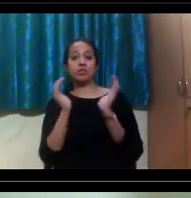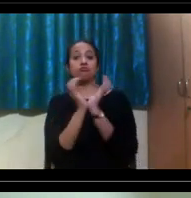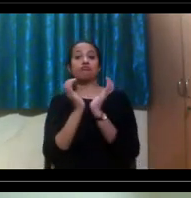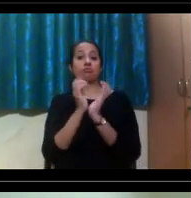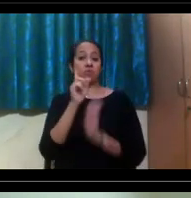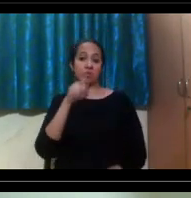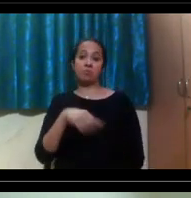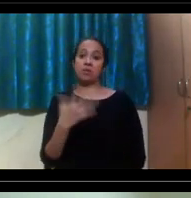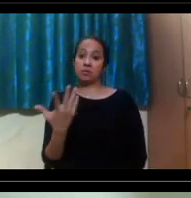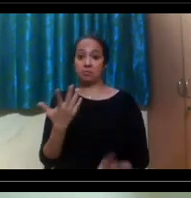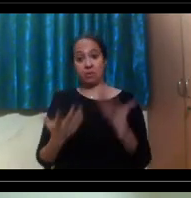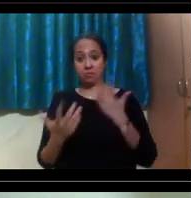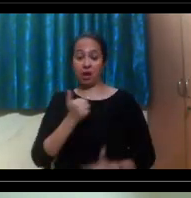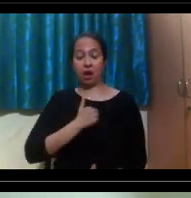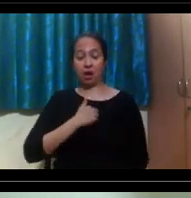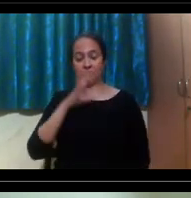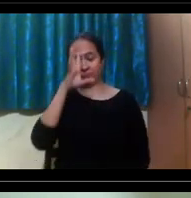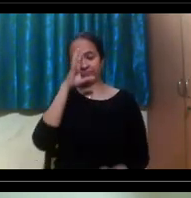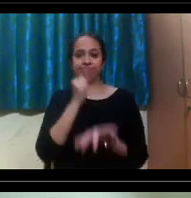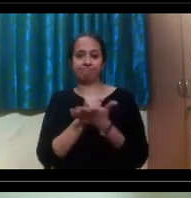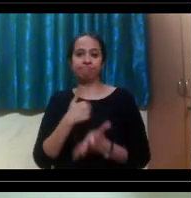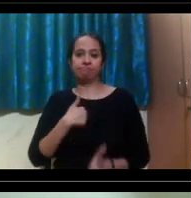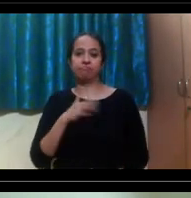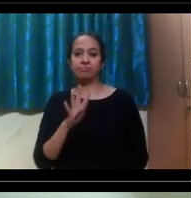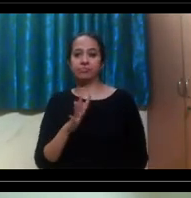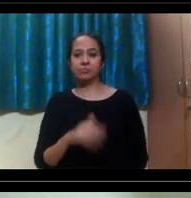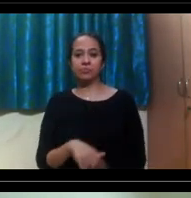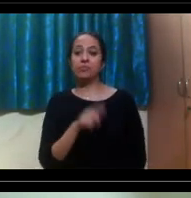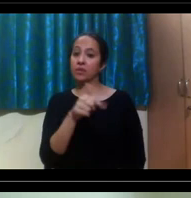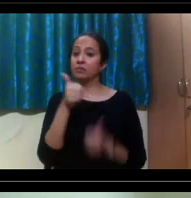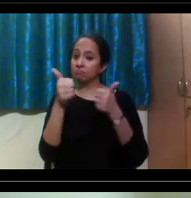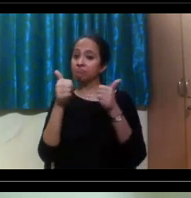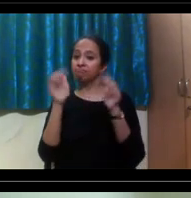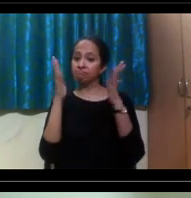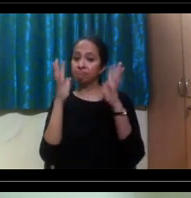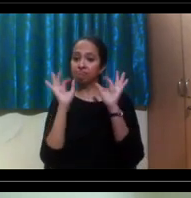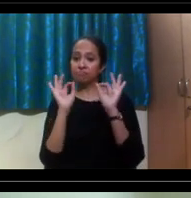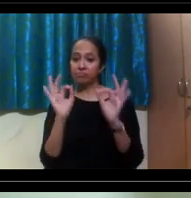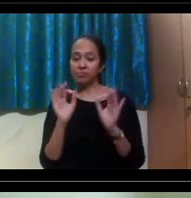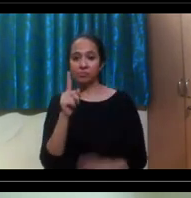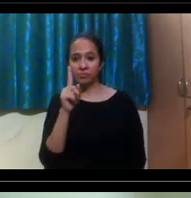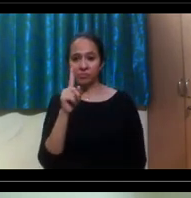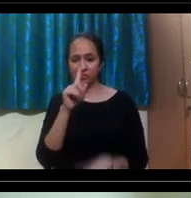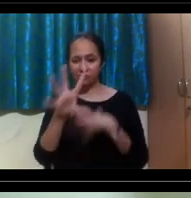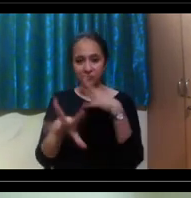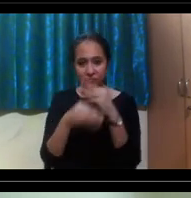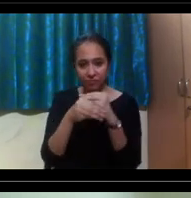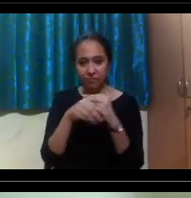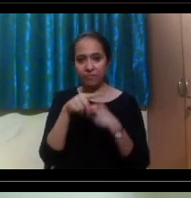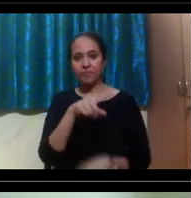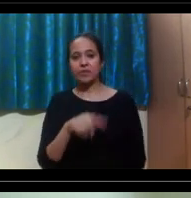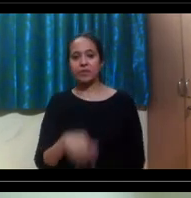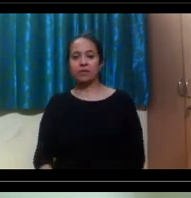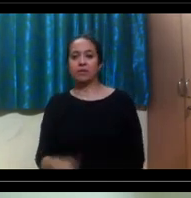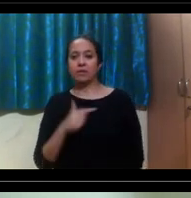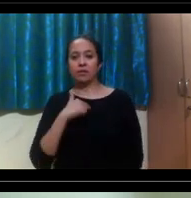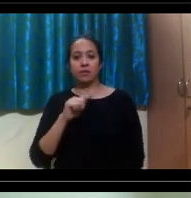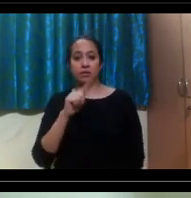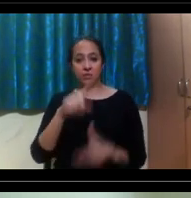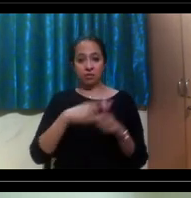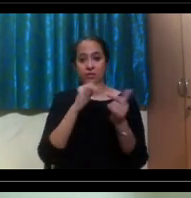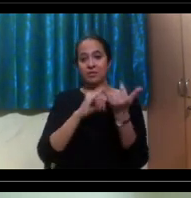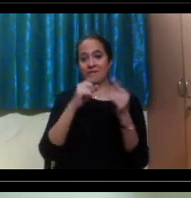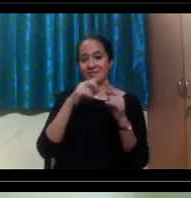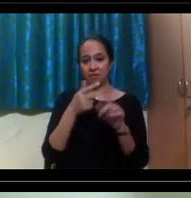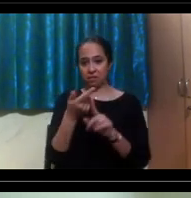another factor that you might want to look into. That's great insight. Um, can I just add to that question before I go to Justin and Monica,